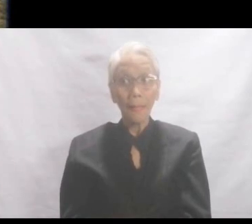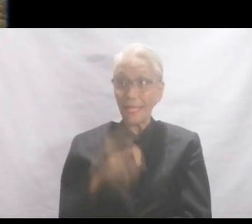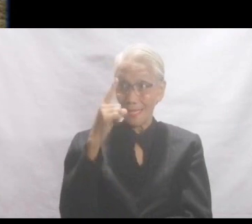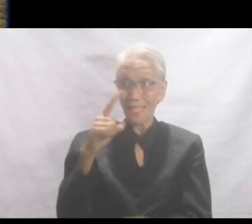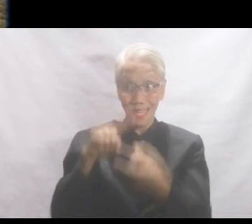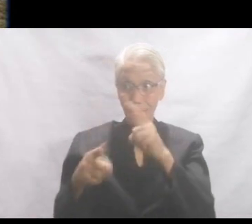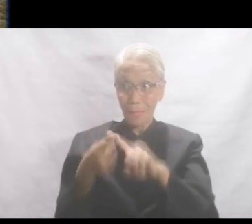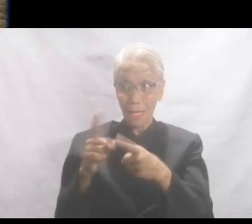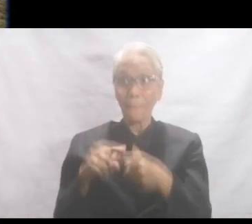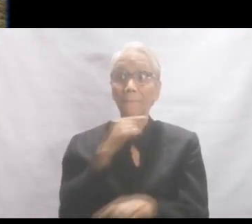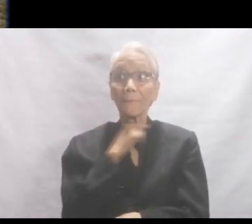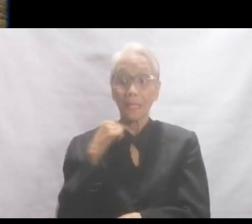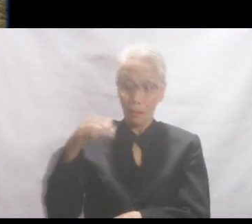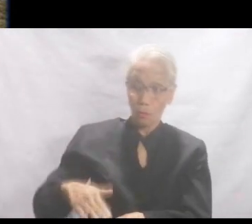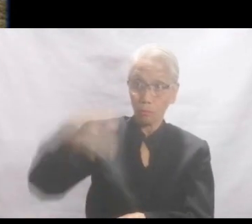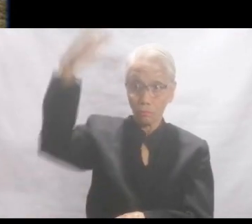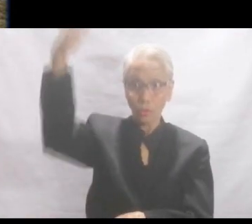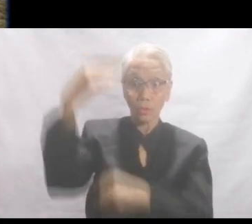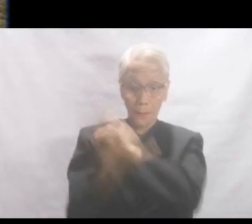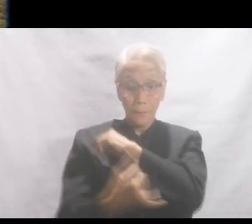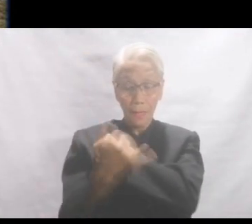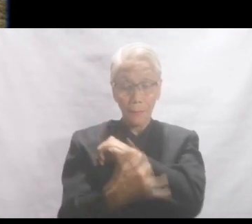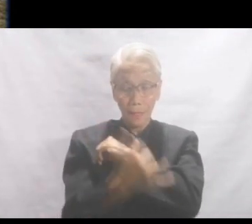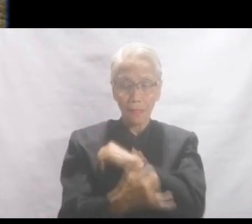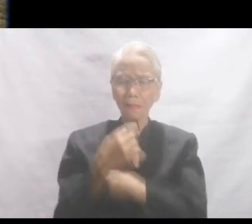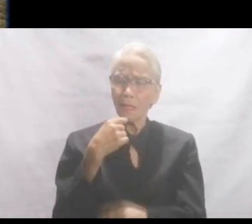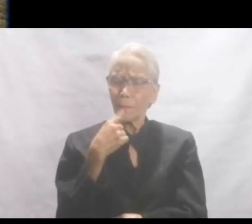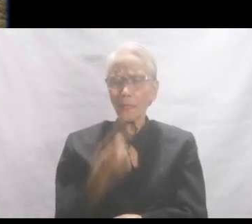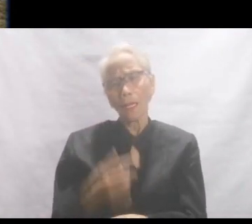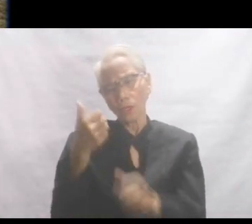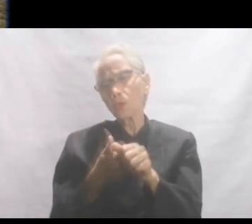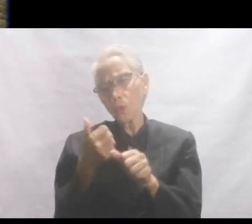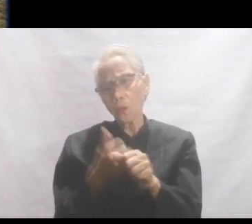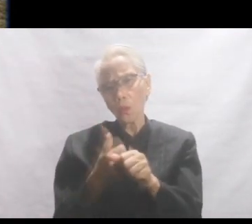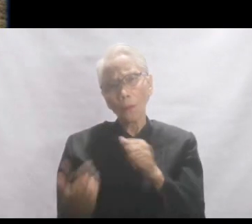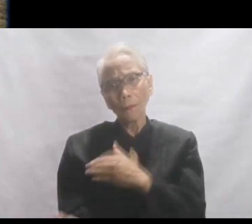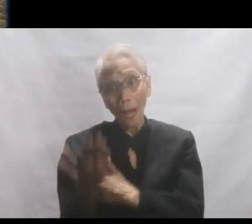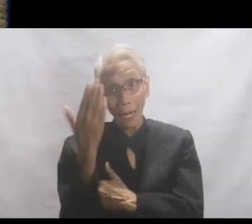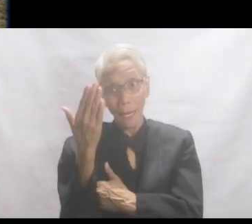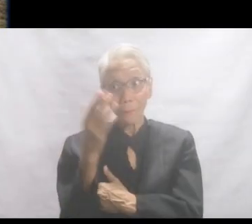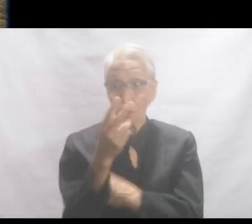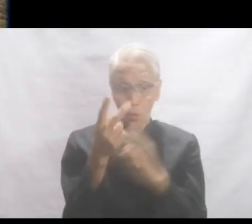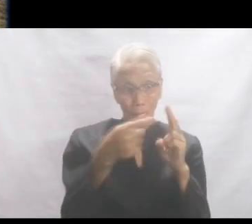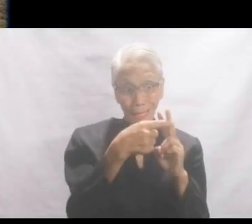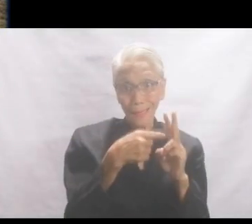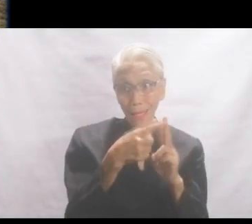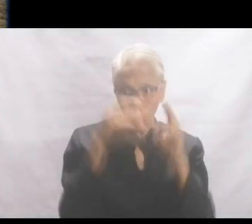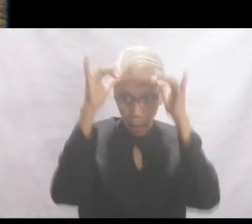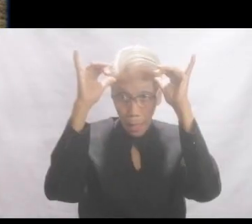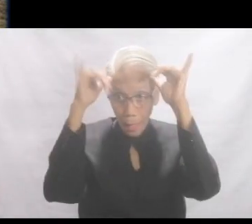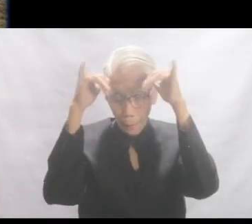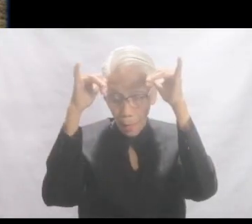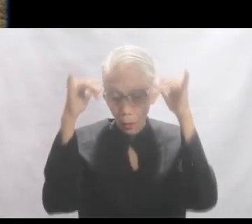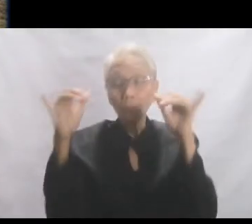Isang kaibigan pari na lumaki sa probinsya ang nagbanggit na tuwing umaga, yung kanilang dalawang